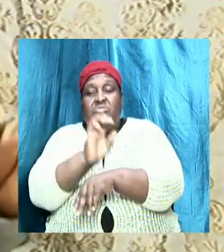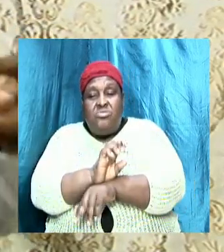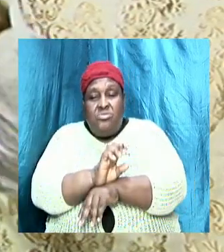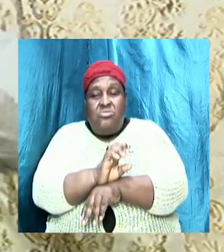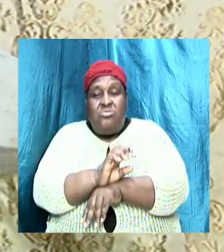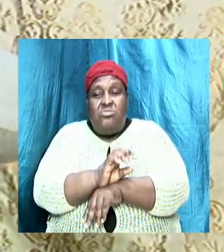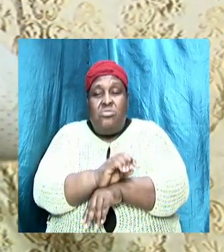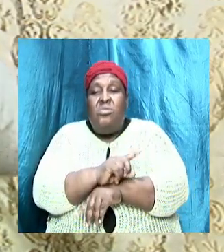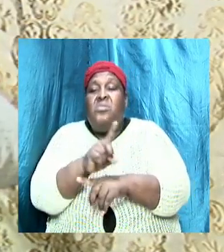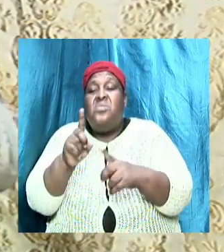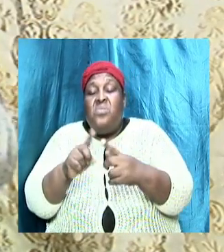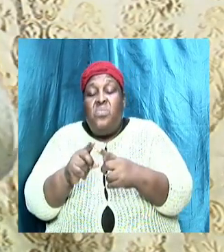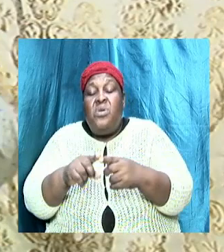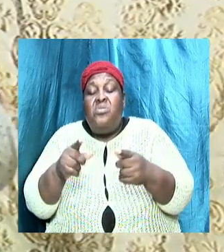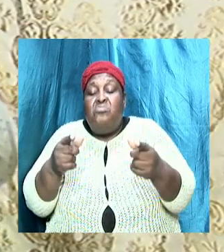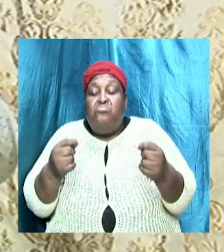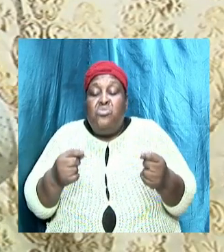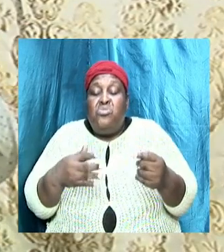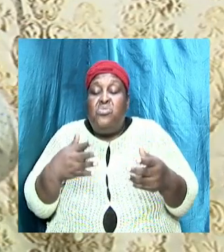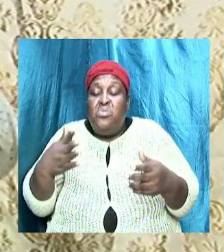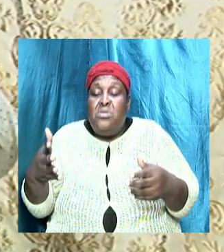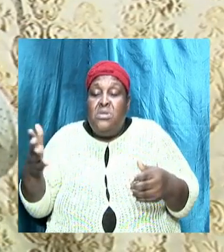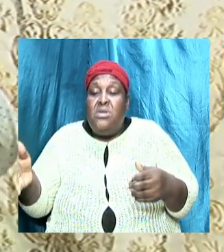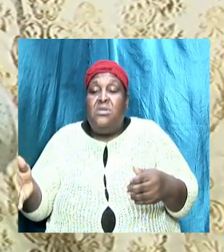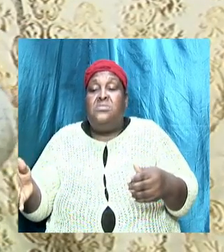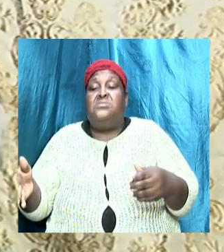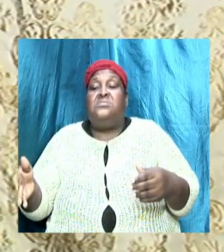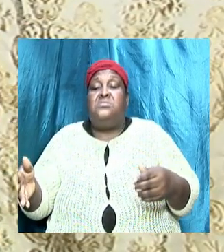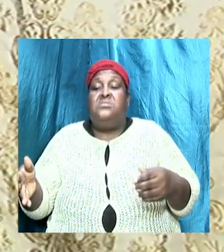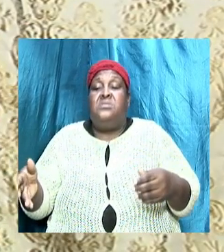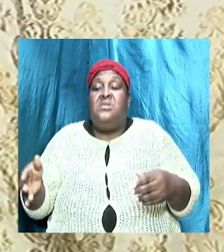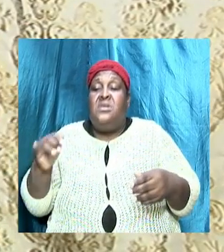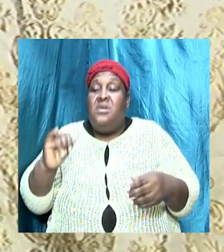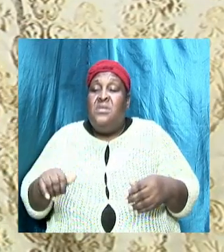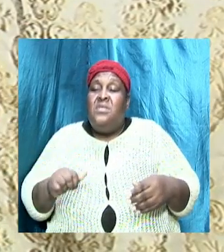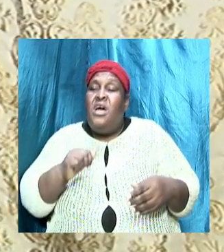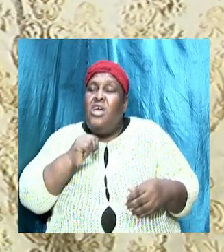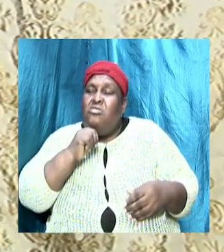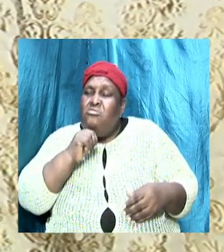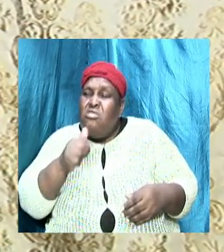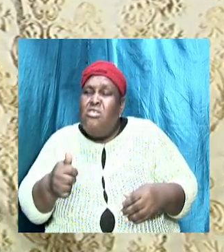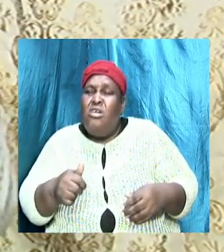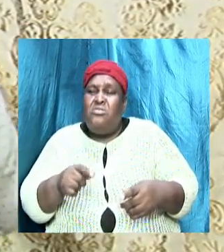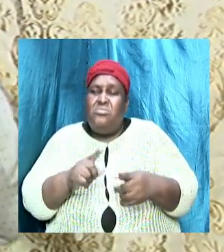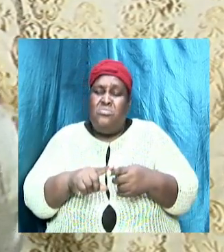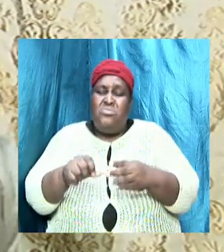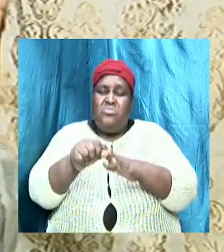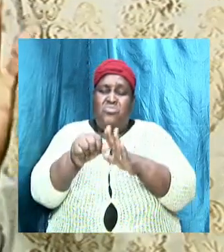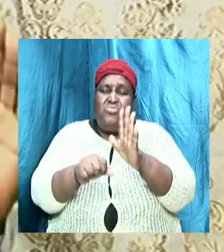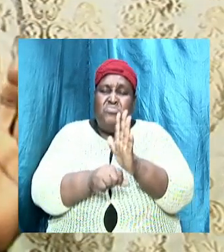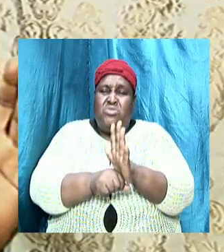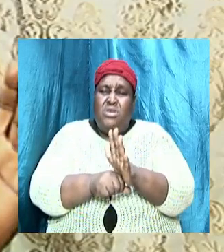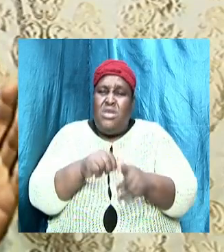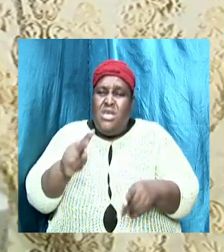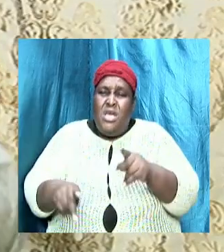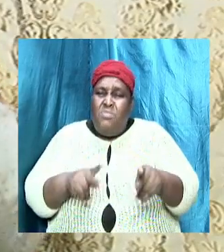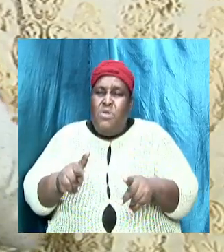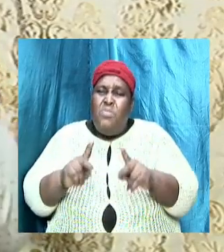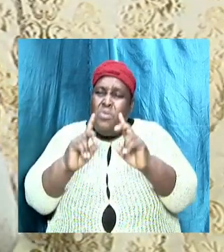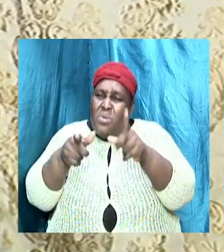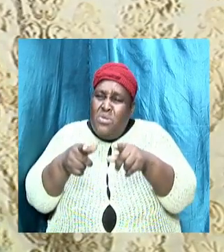and when they do things that is contrary to the scriptures and people go there and see it and know